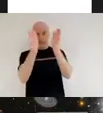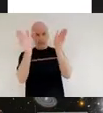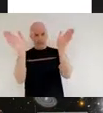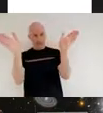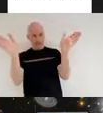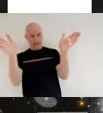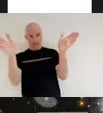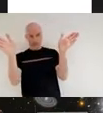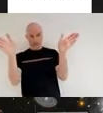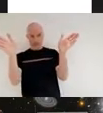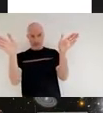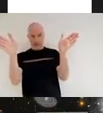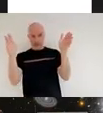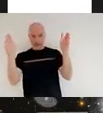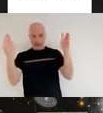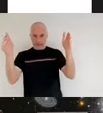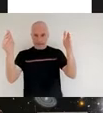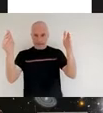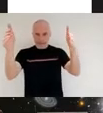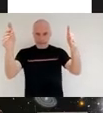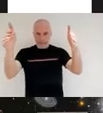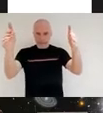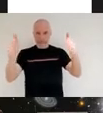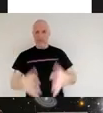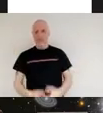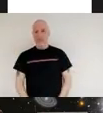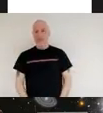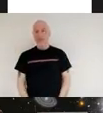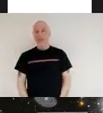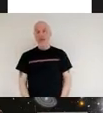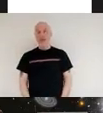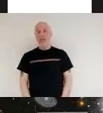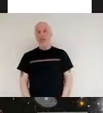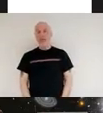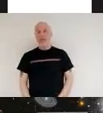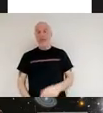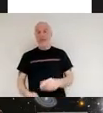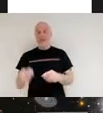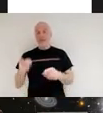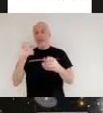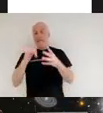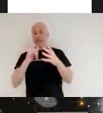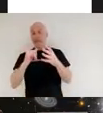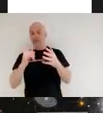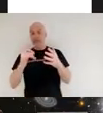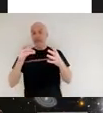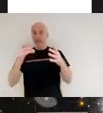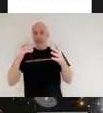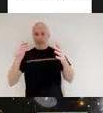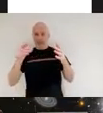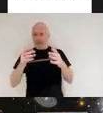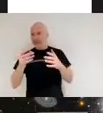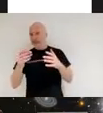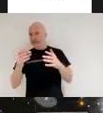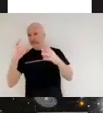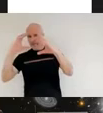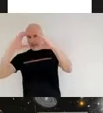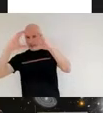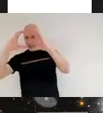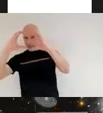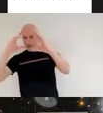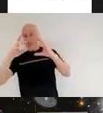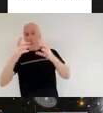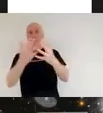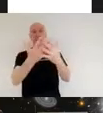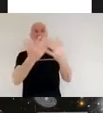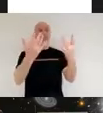so most space telescopes would need to pick a particular object to focus on and